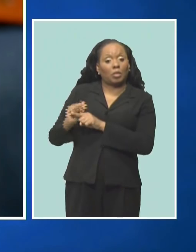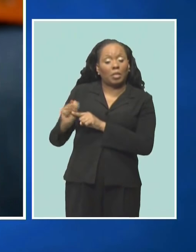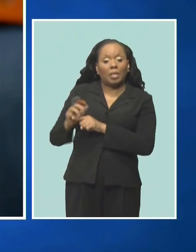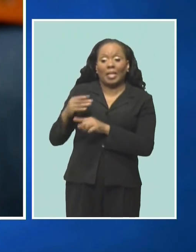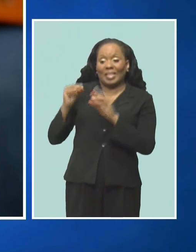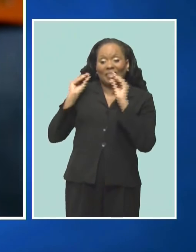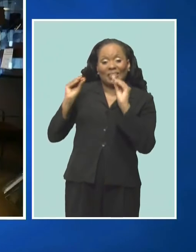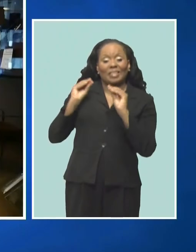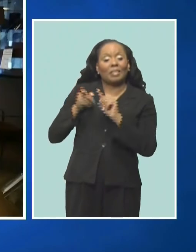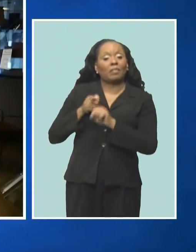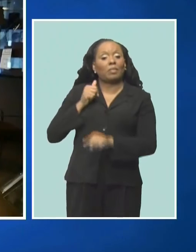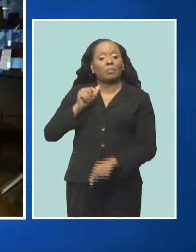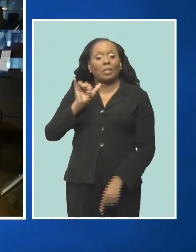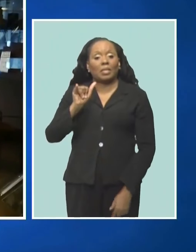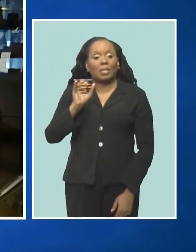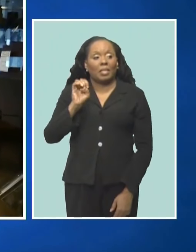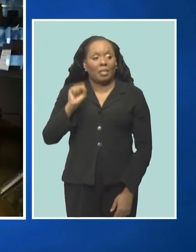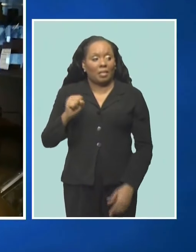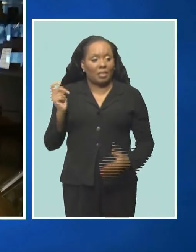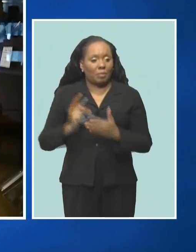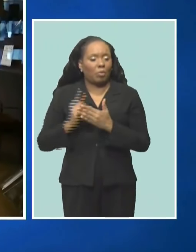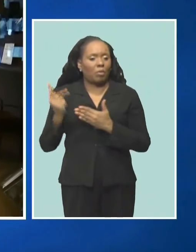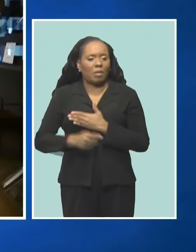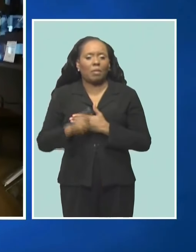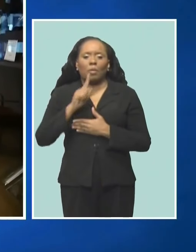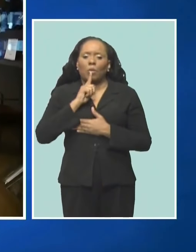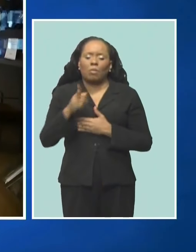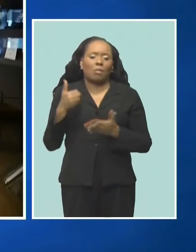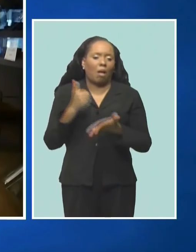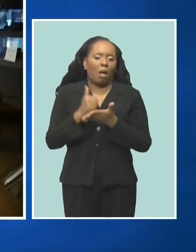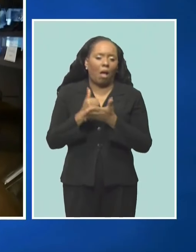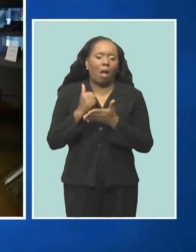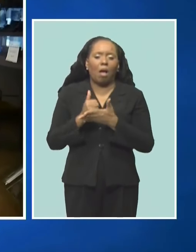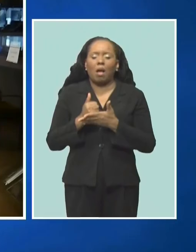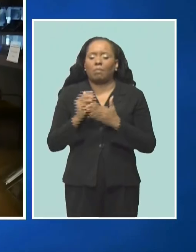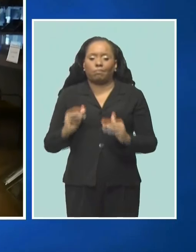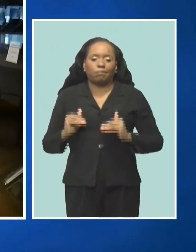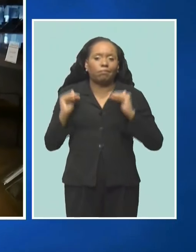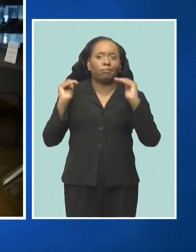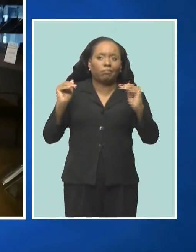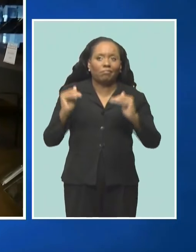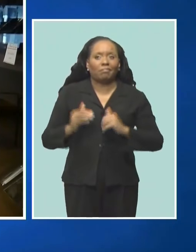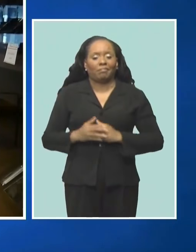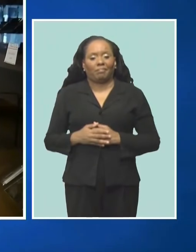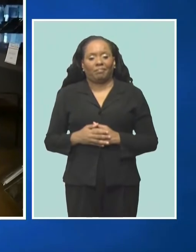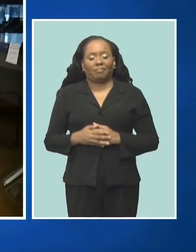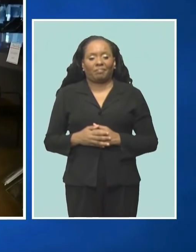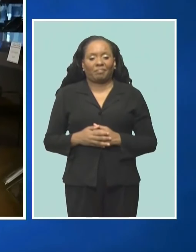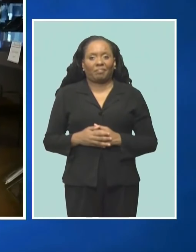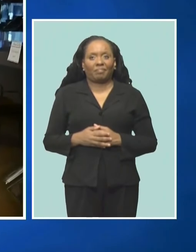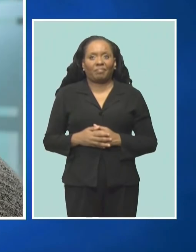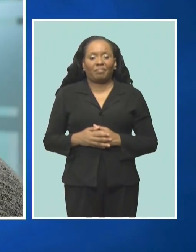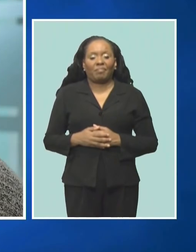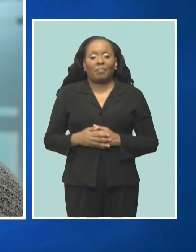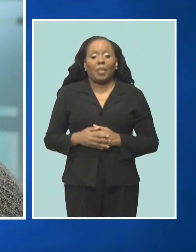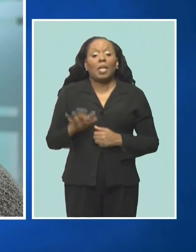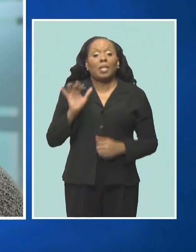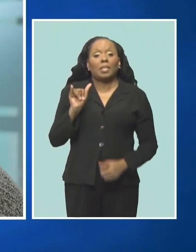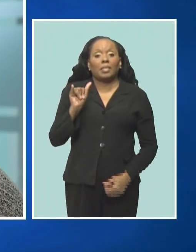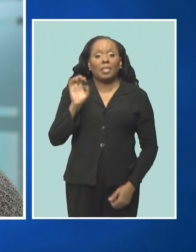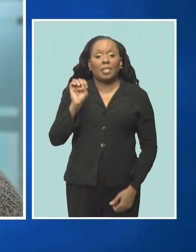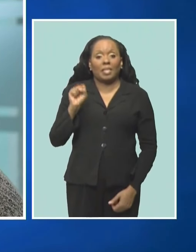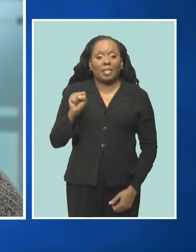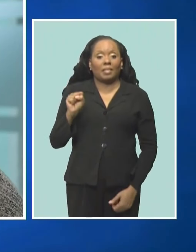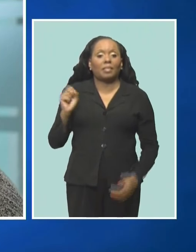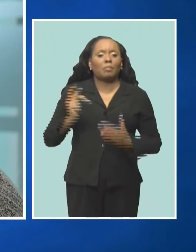Entrepreneurship Scheme for getting her to this stage of her development. In terms of training, Yes has taught me about more on